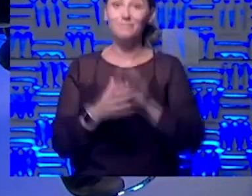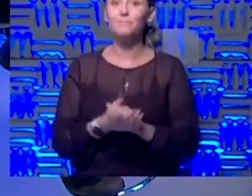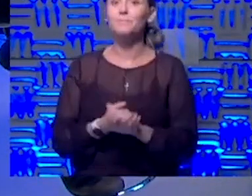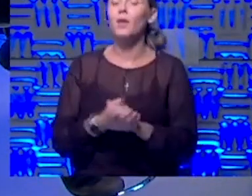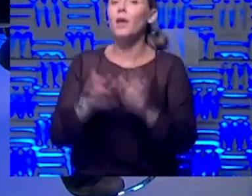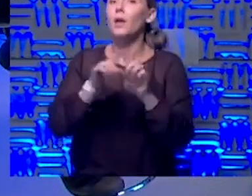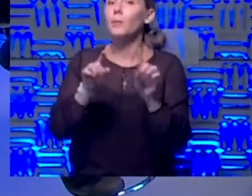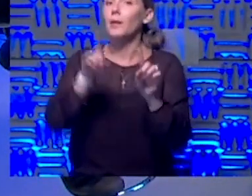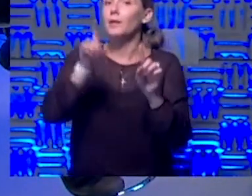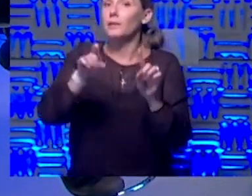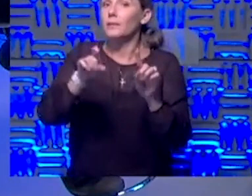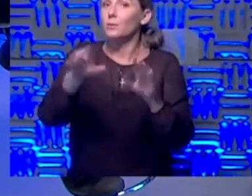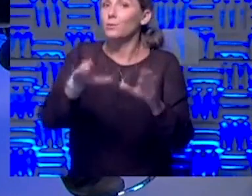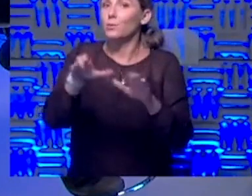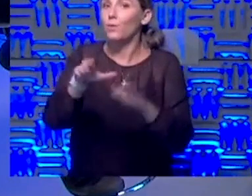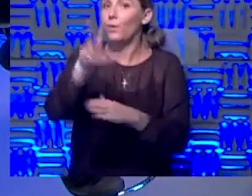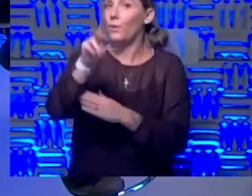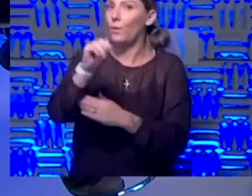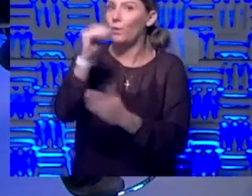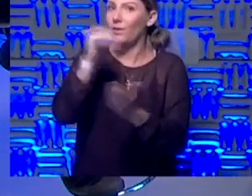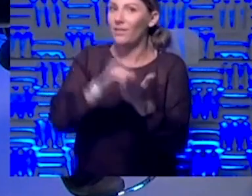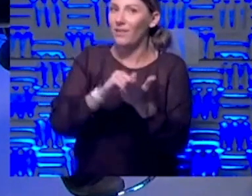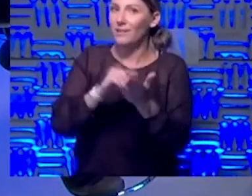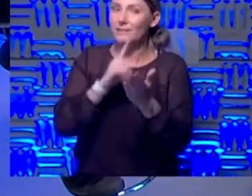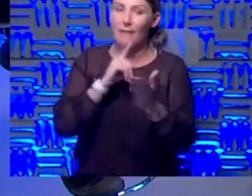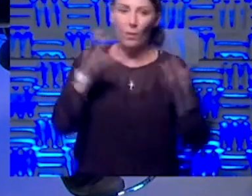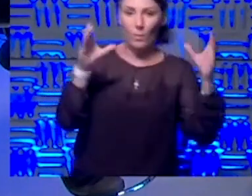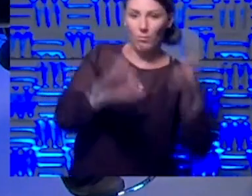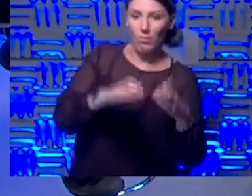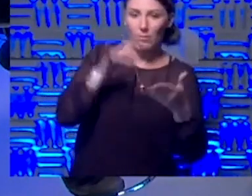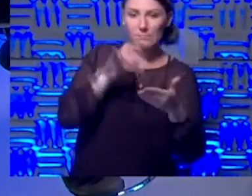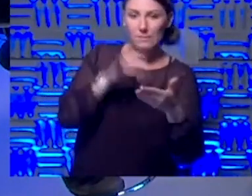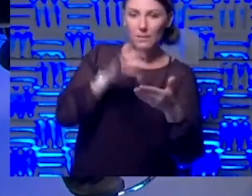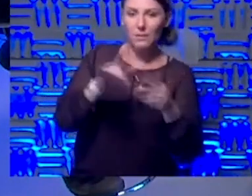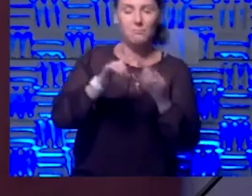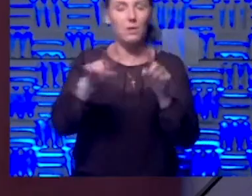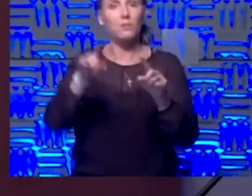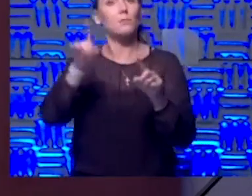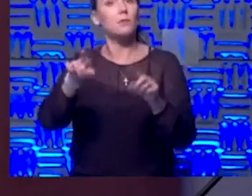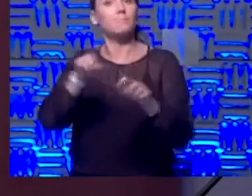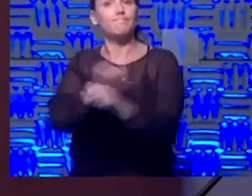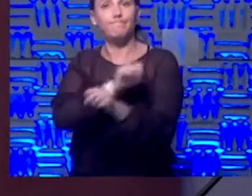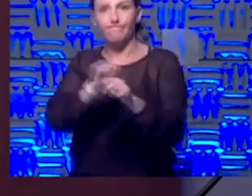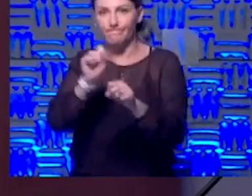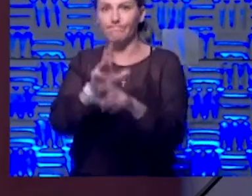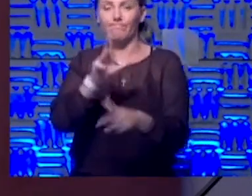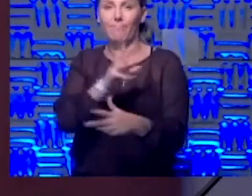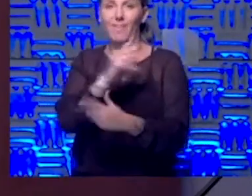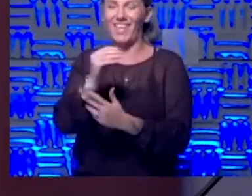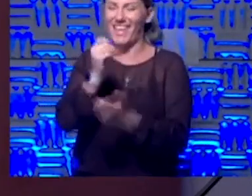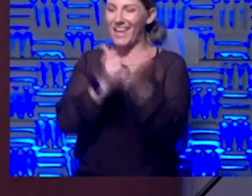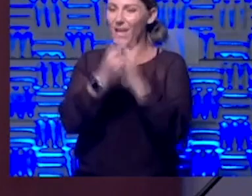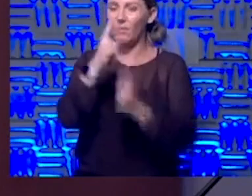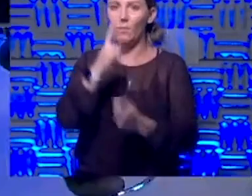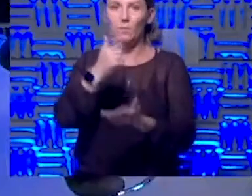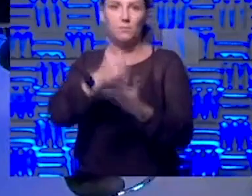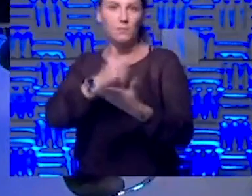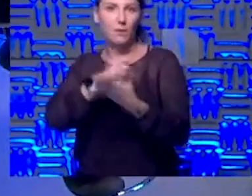all We got to do it in 30,000. We, you know, this is a smaller study. You got, we got to do it definitively and we need everybody's help to participate.